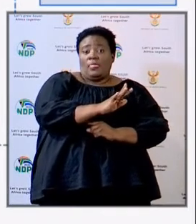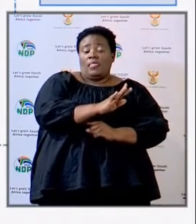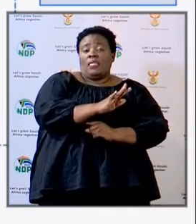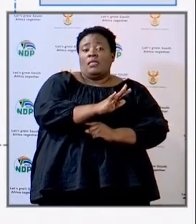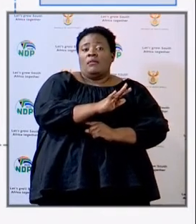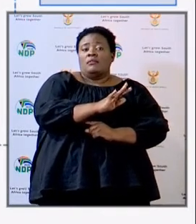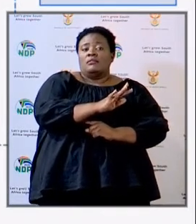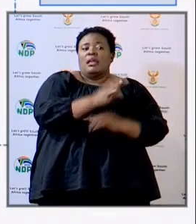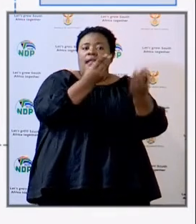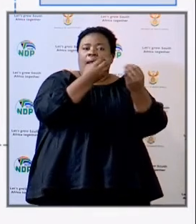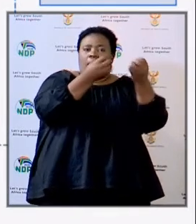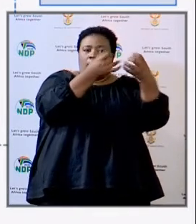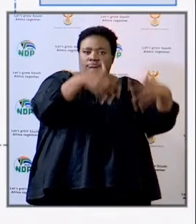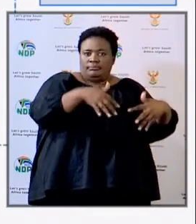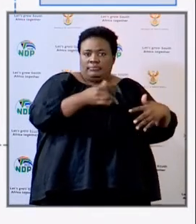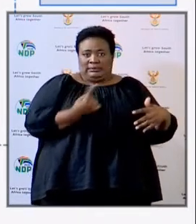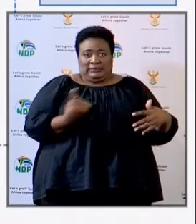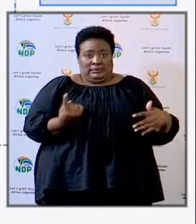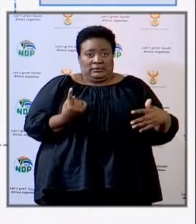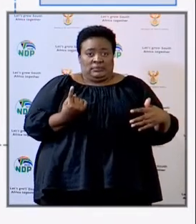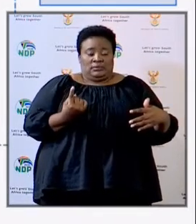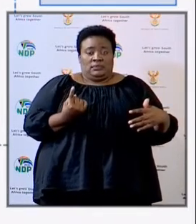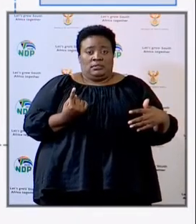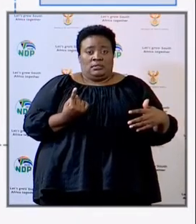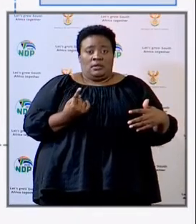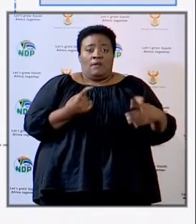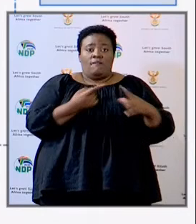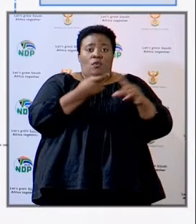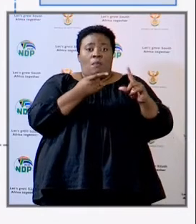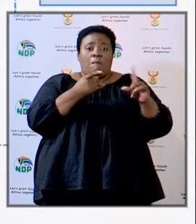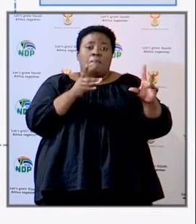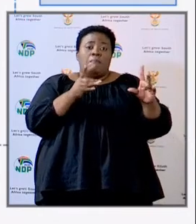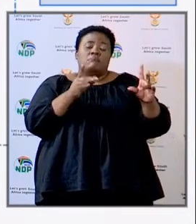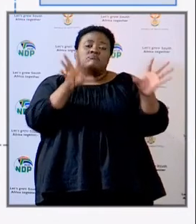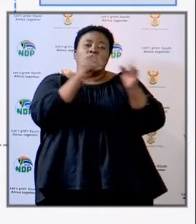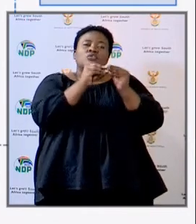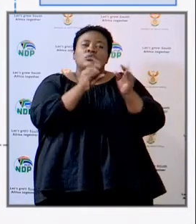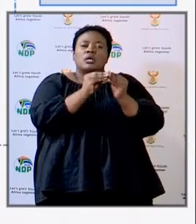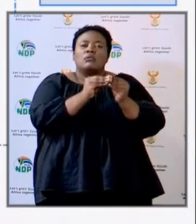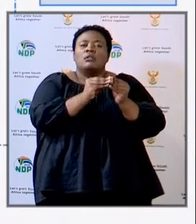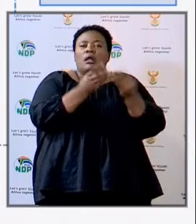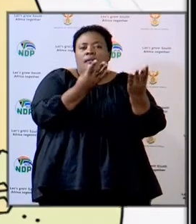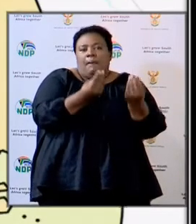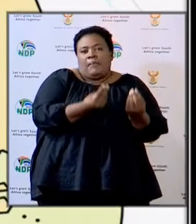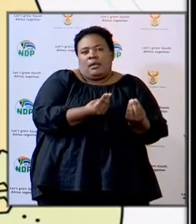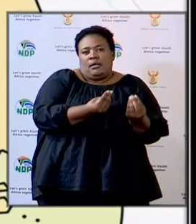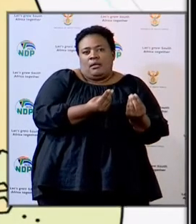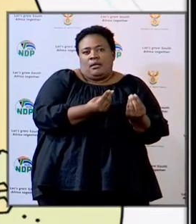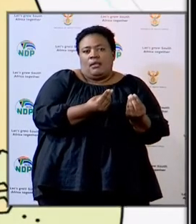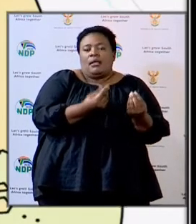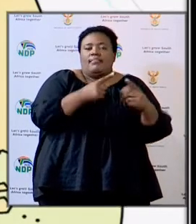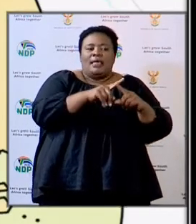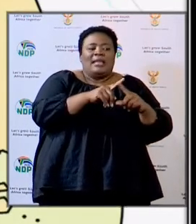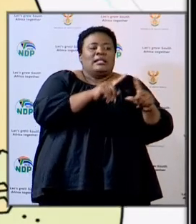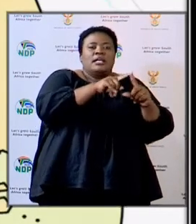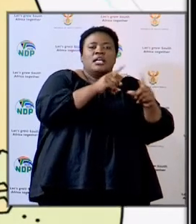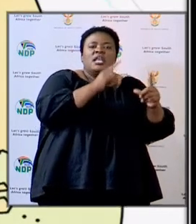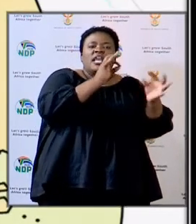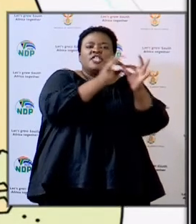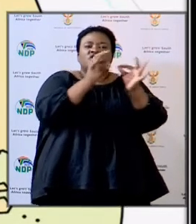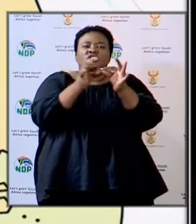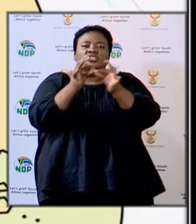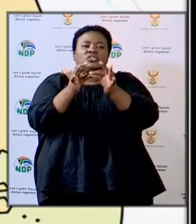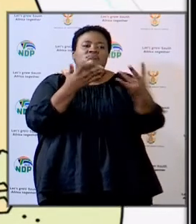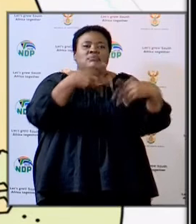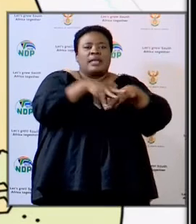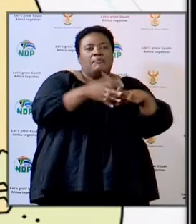break down the numbers there as indicated from the total number and breaking it down to per implementing agent.